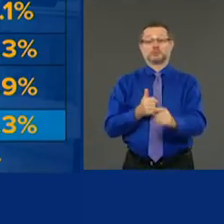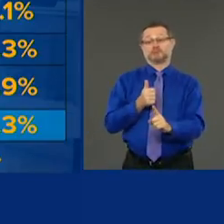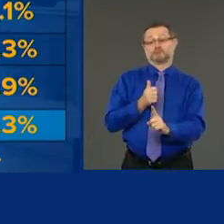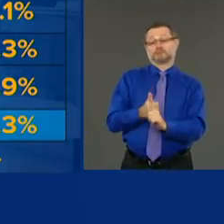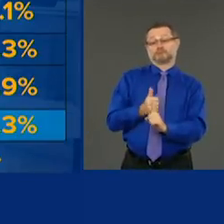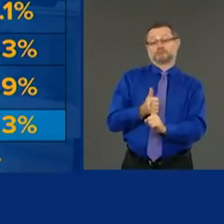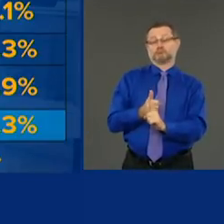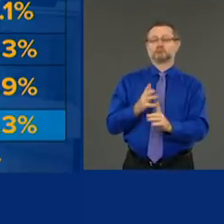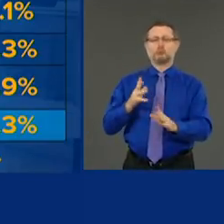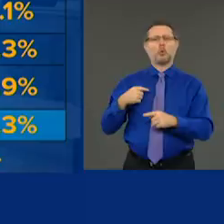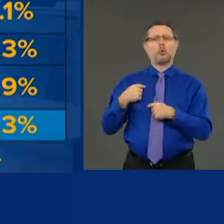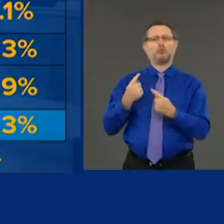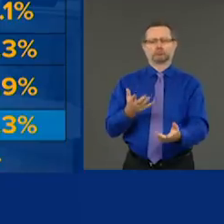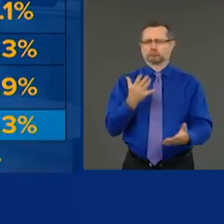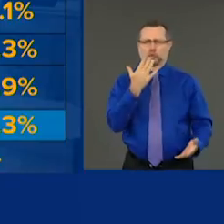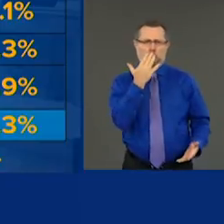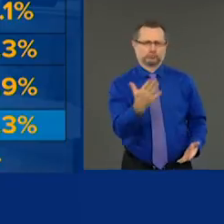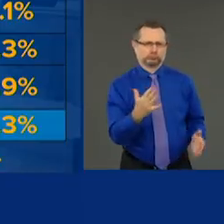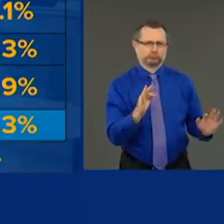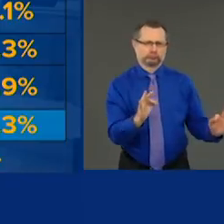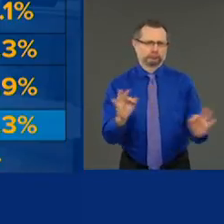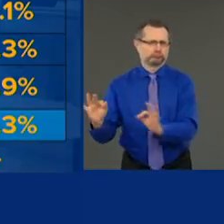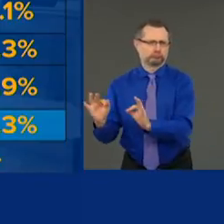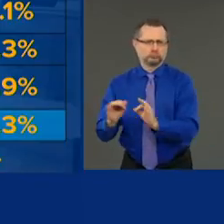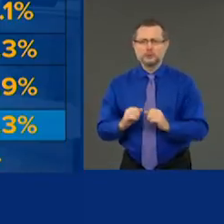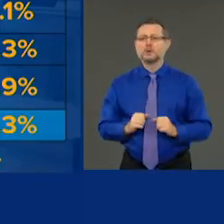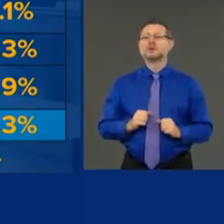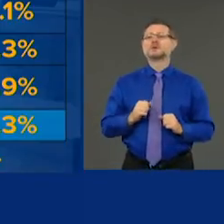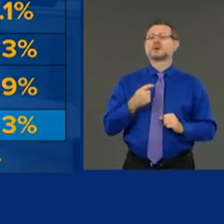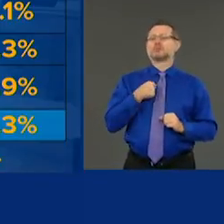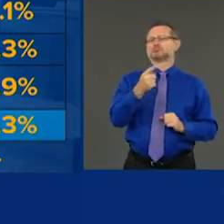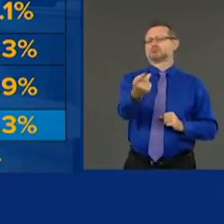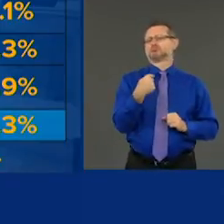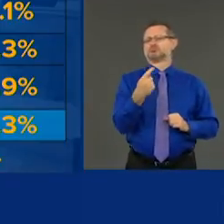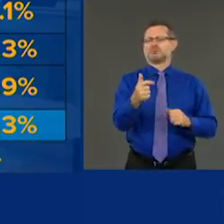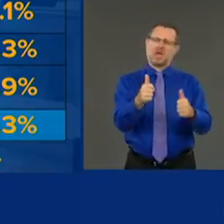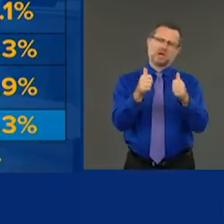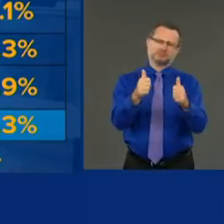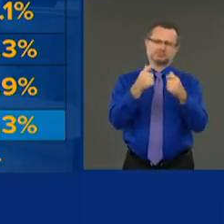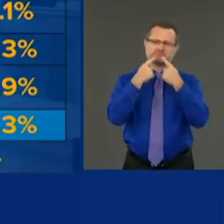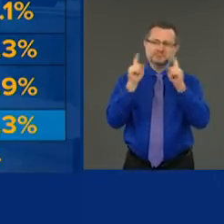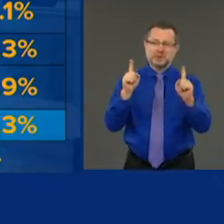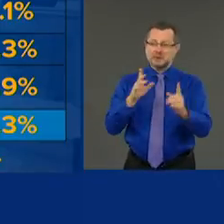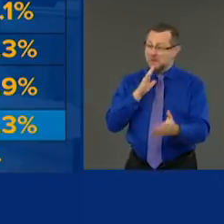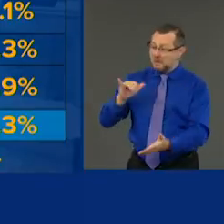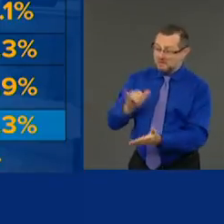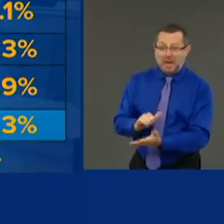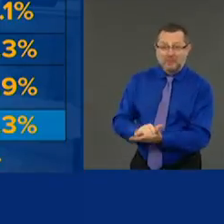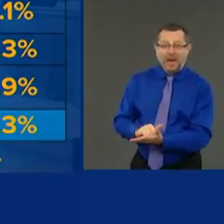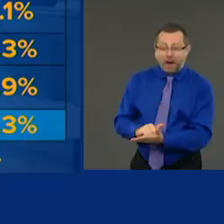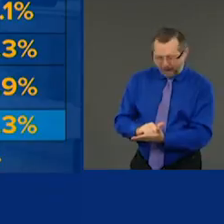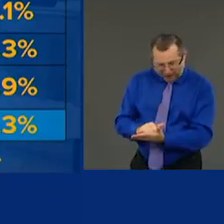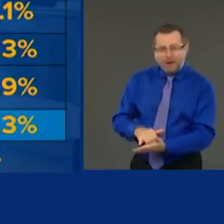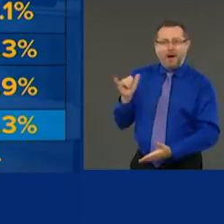So we did the impossible as New Yorkers. They really stepped up and